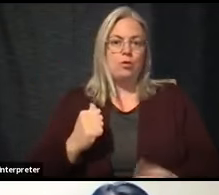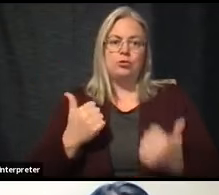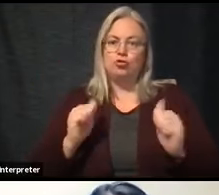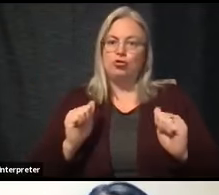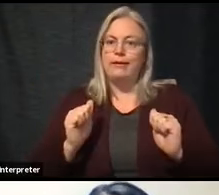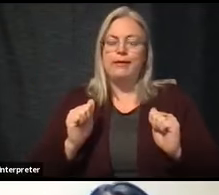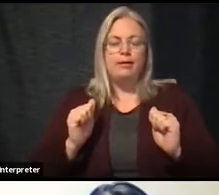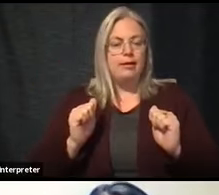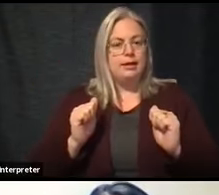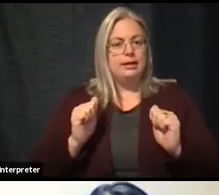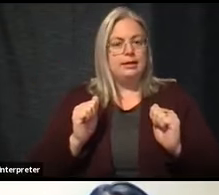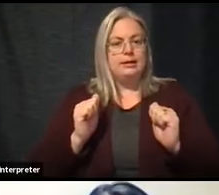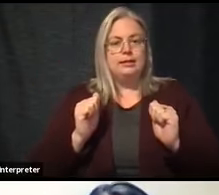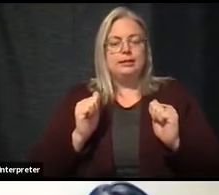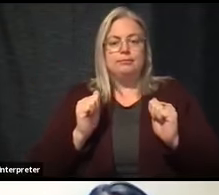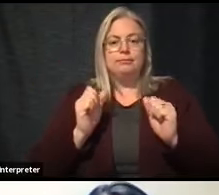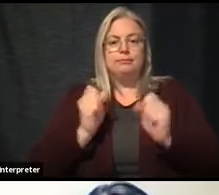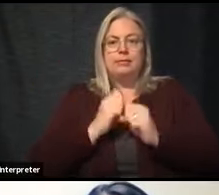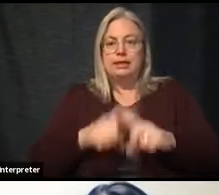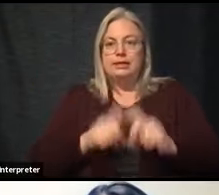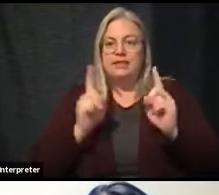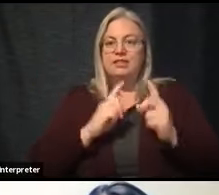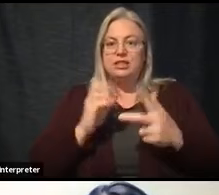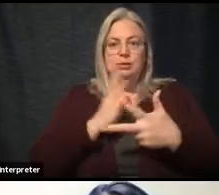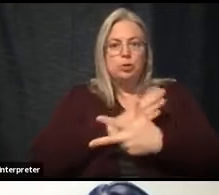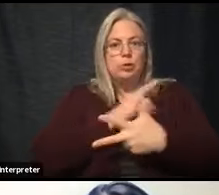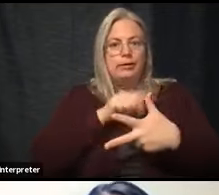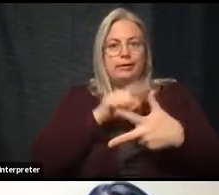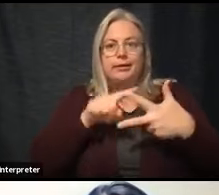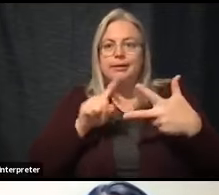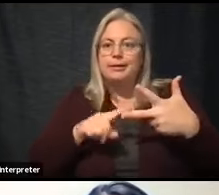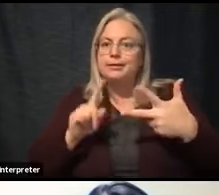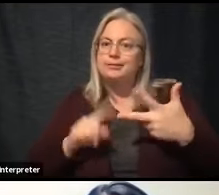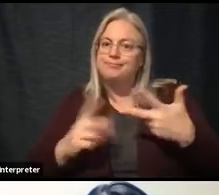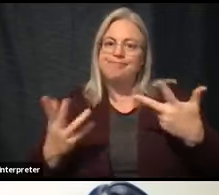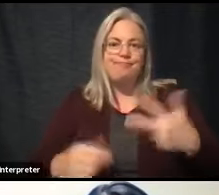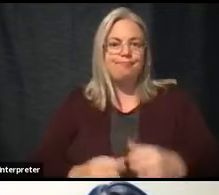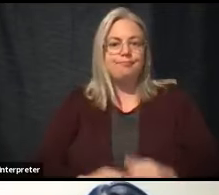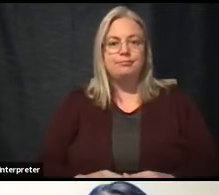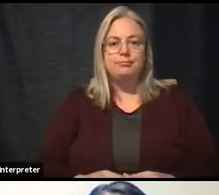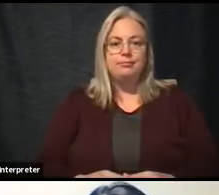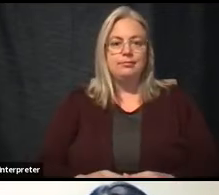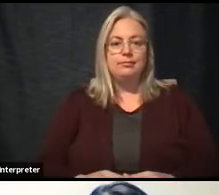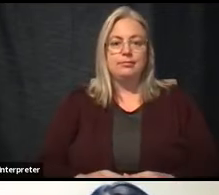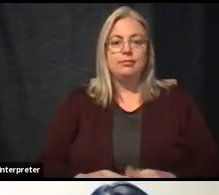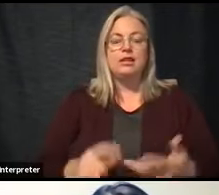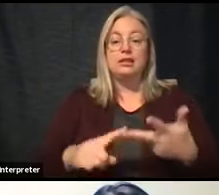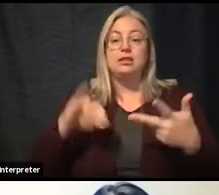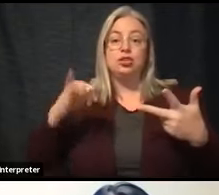make any distinctions between those. That's logistically, it's a one-shot vaccine.